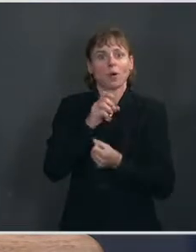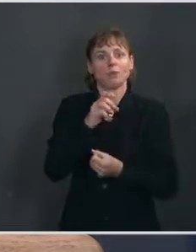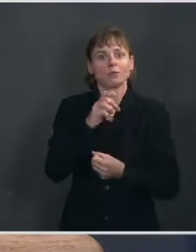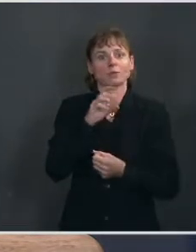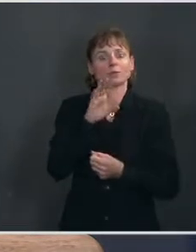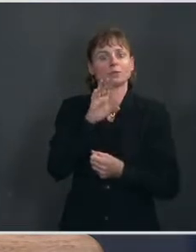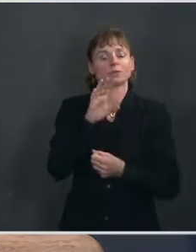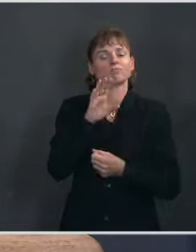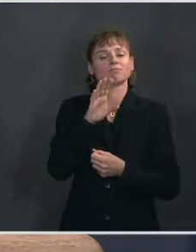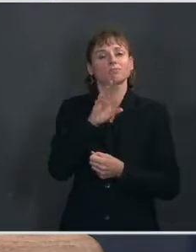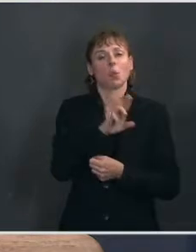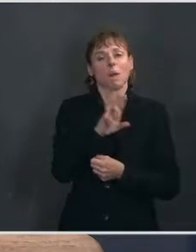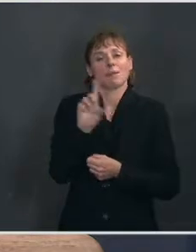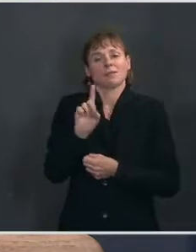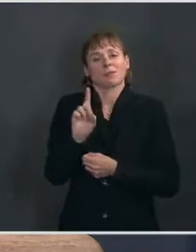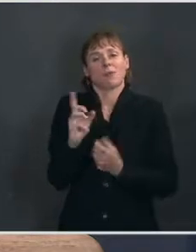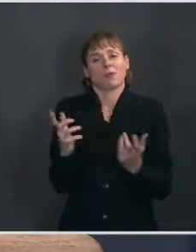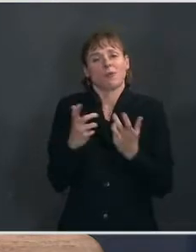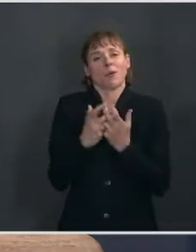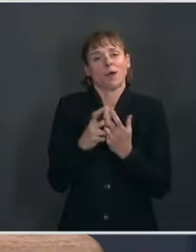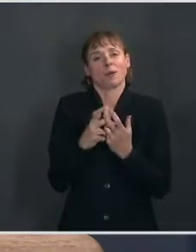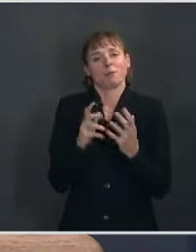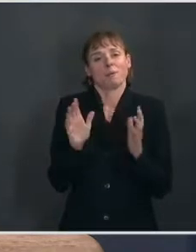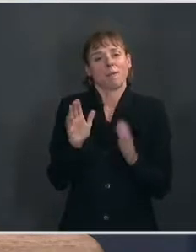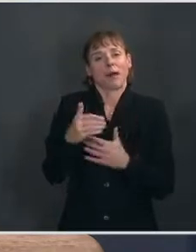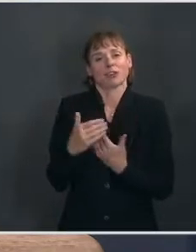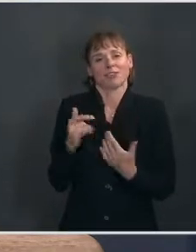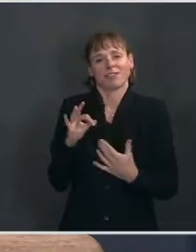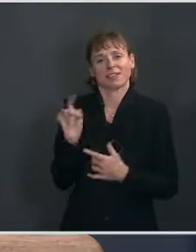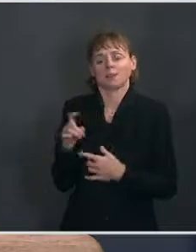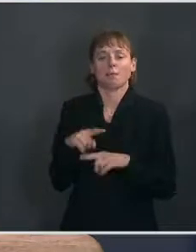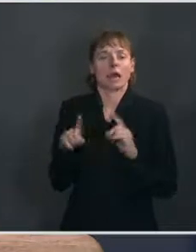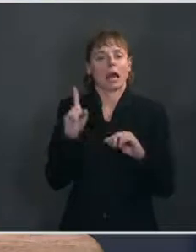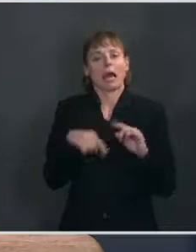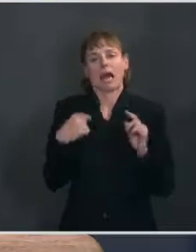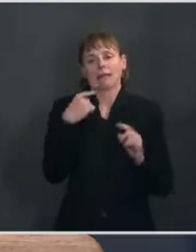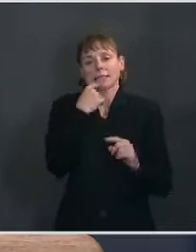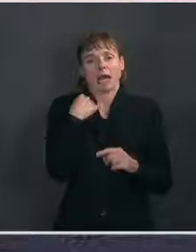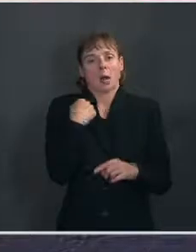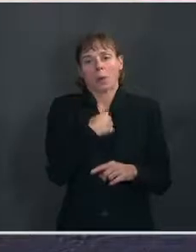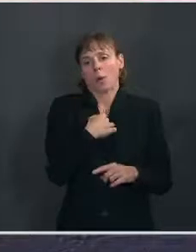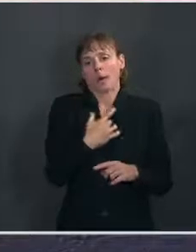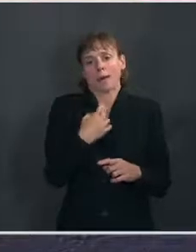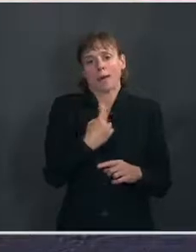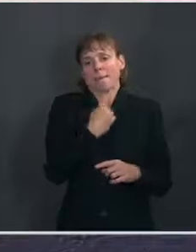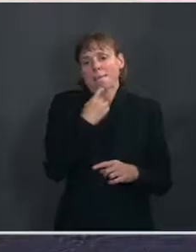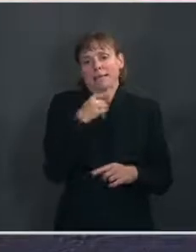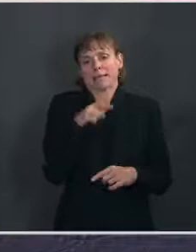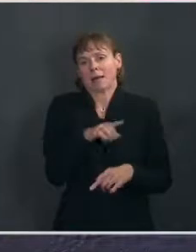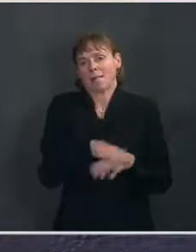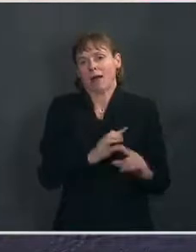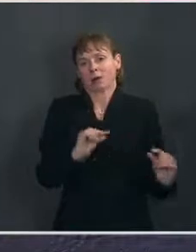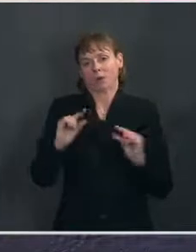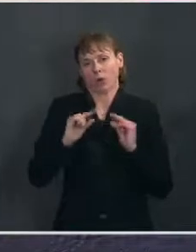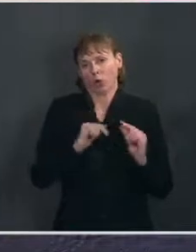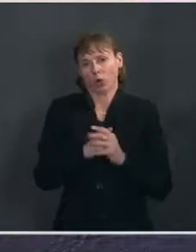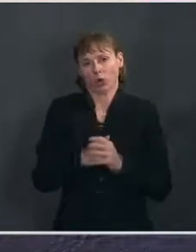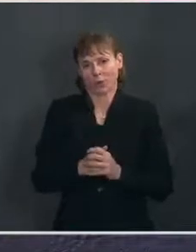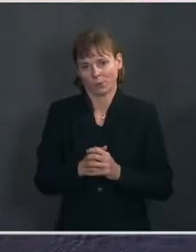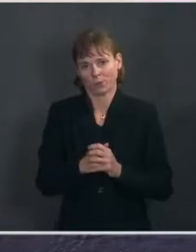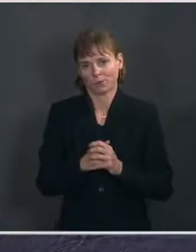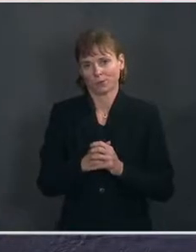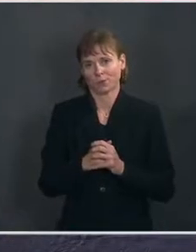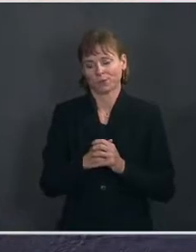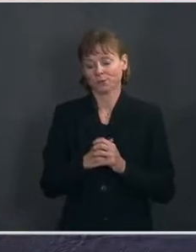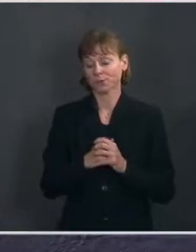package and whether that gives them space. But I can't say we miss him on Twitter. The Does President Biden support the continuing ban of President